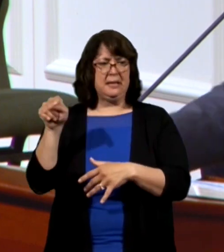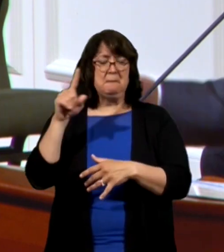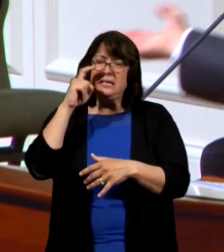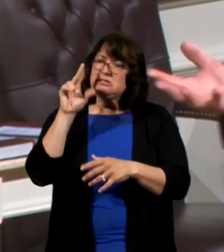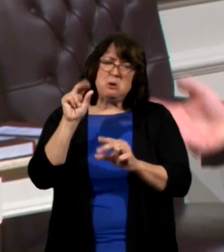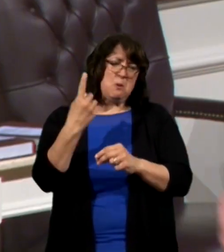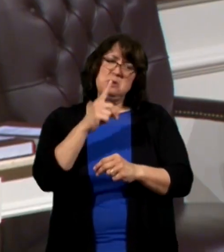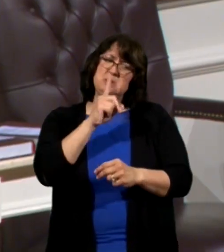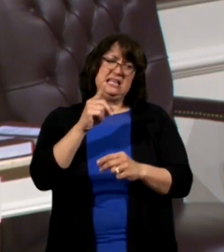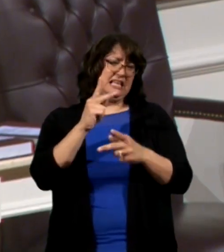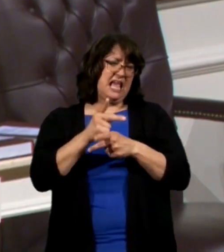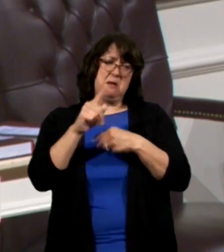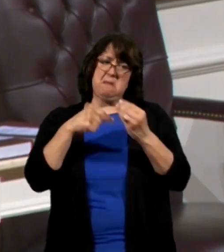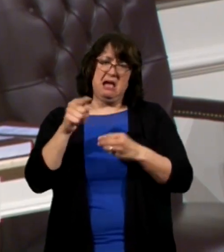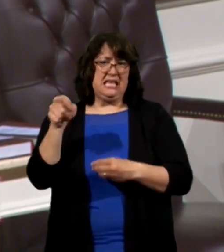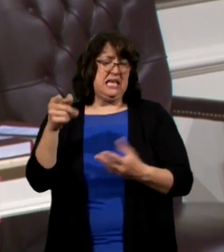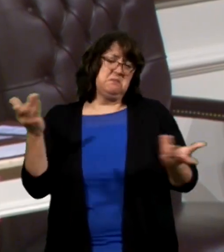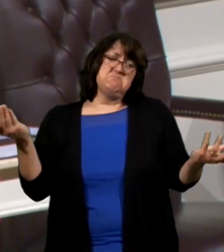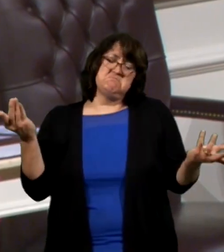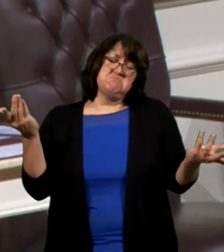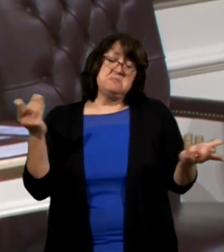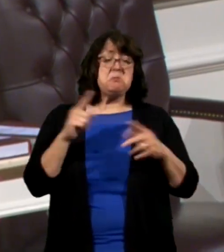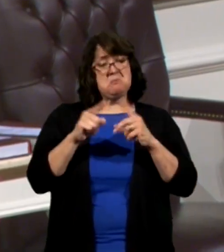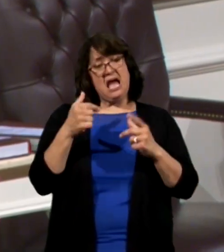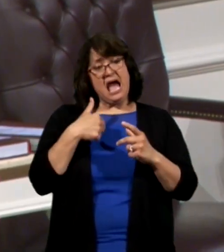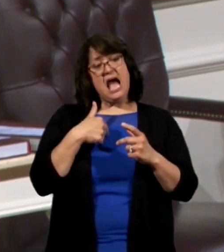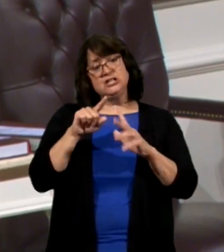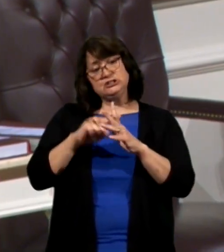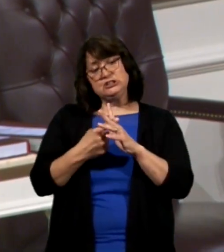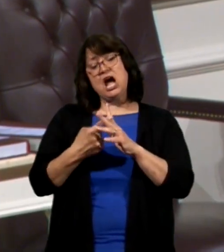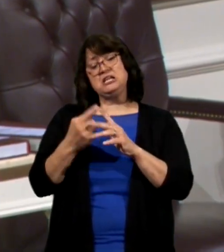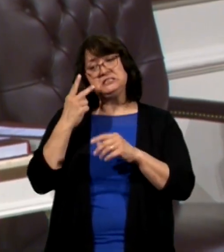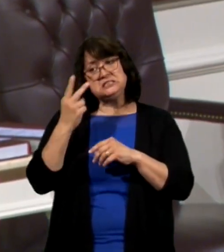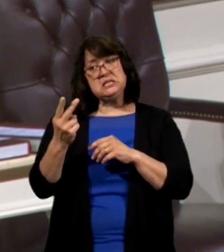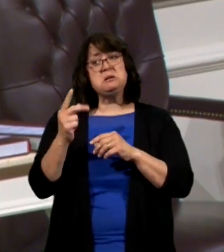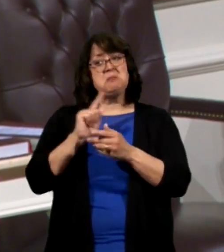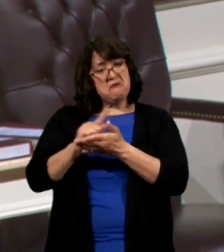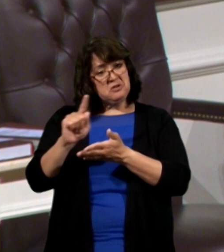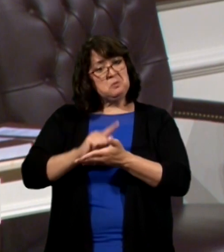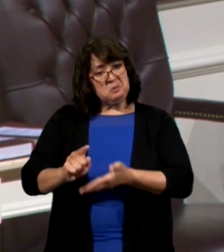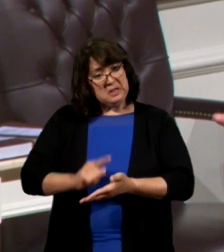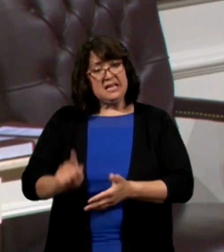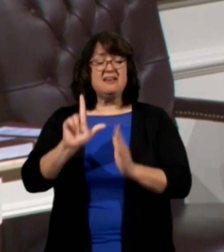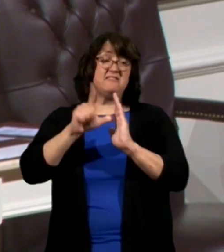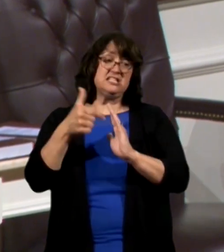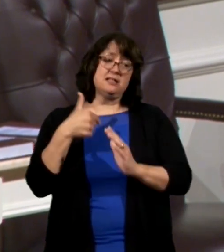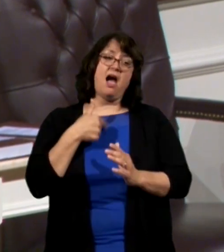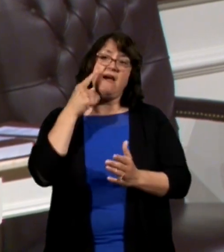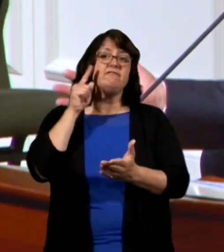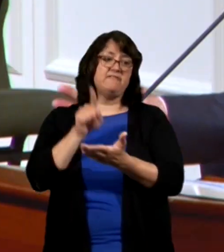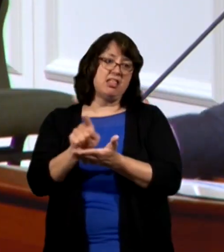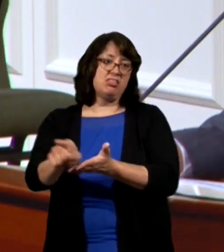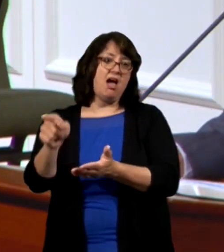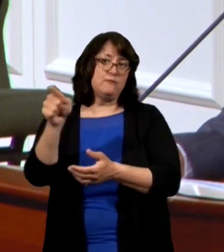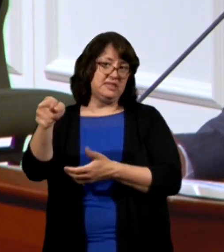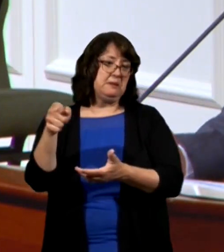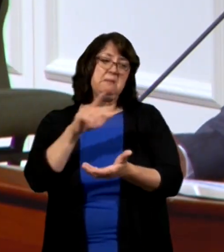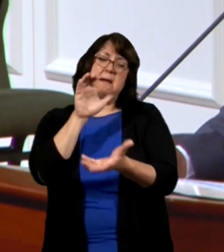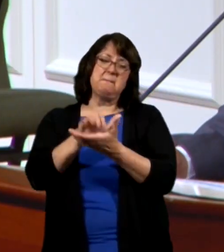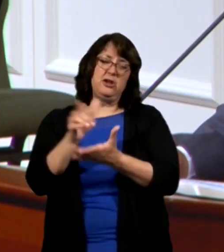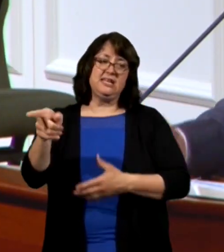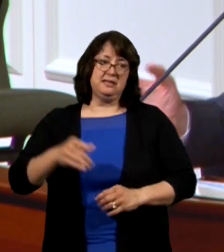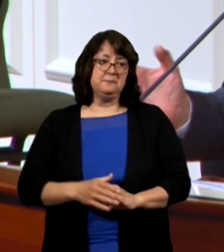nobody really cared about him but I just started seeing him every week and eventually I fell in love with him and married him